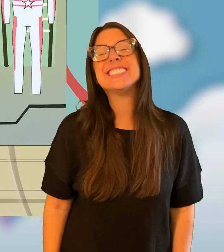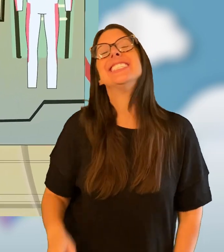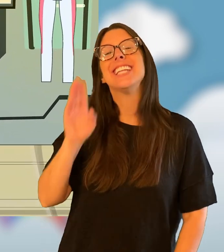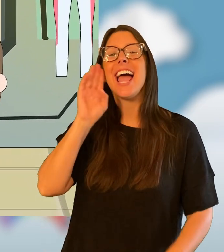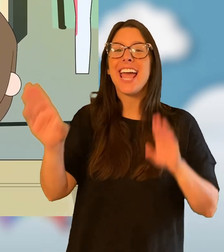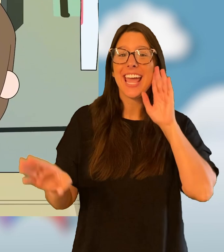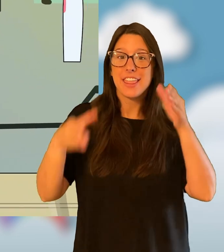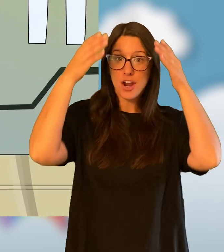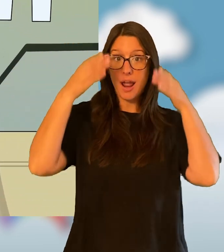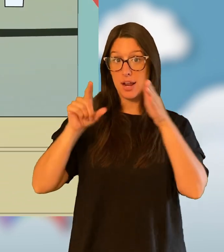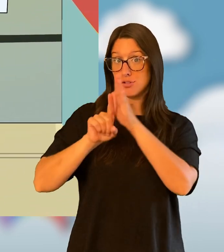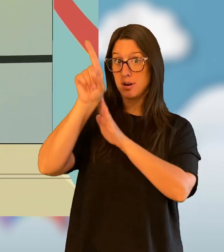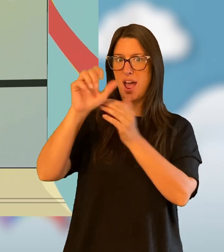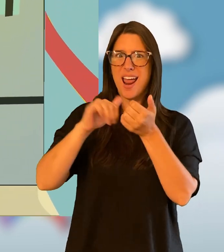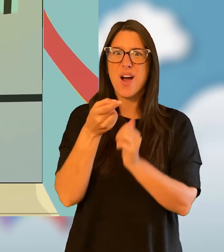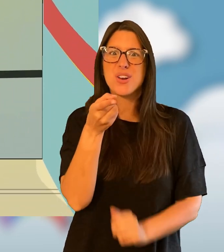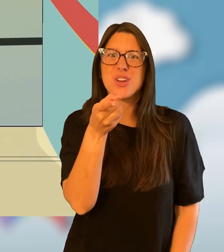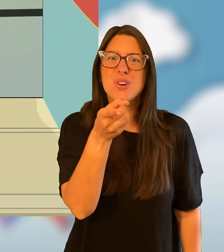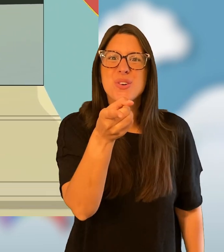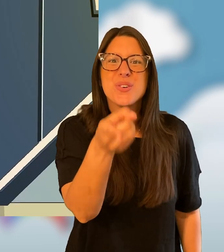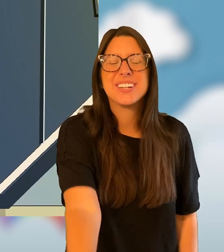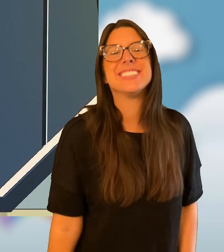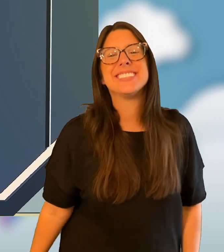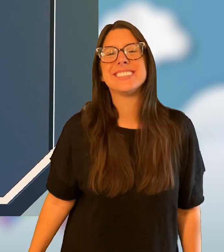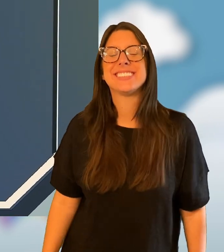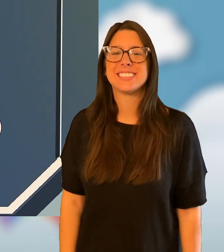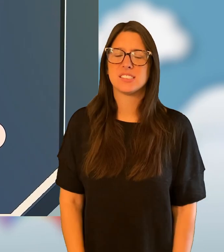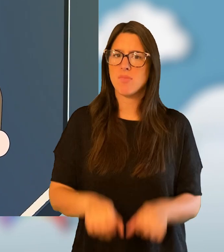Hey there, astronaut. How do you do, do, do?